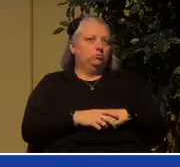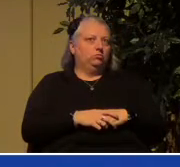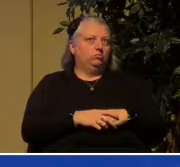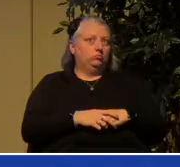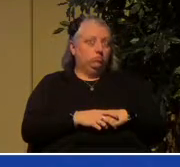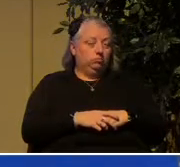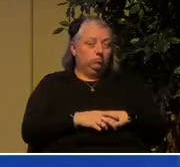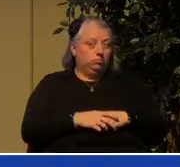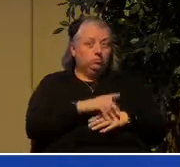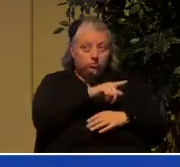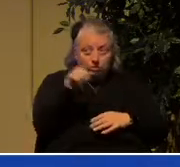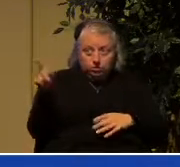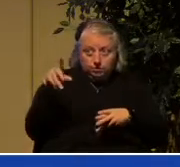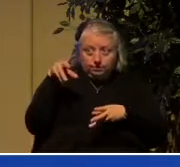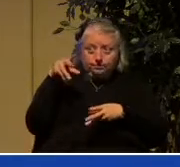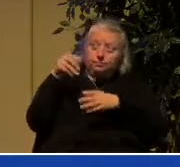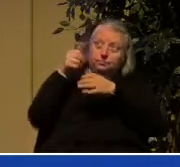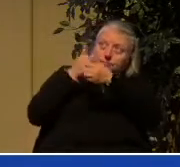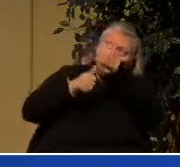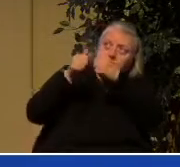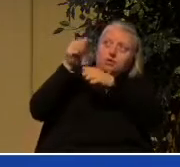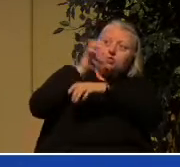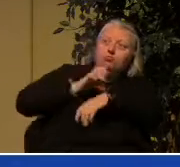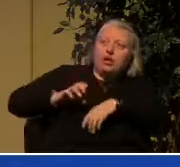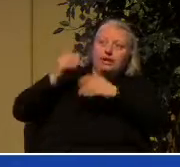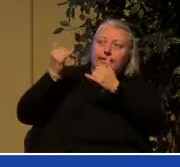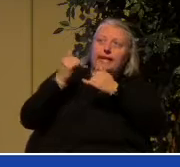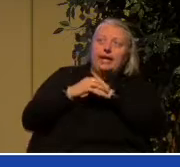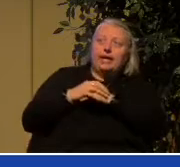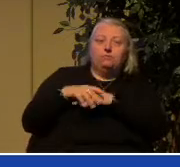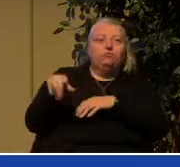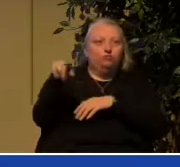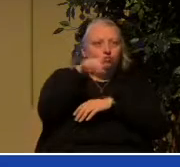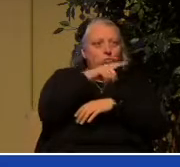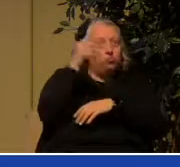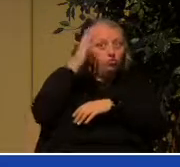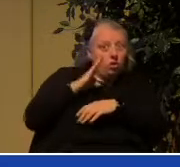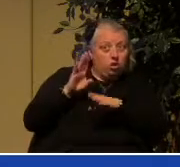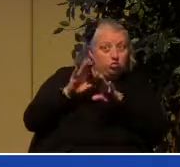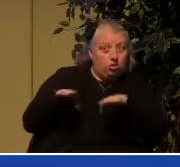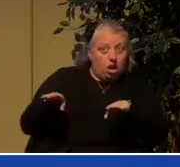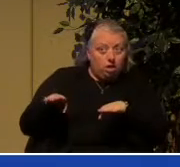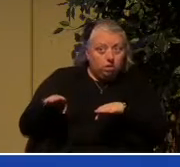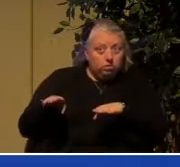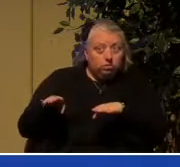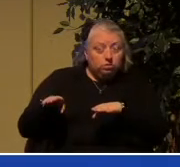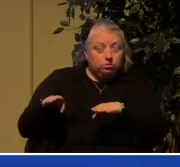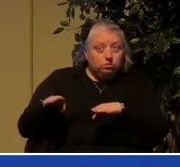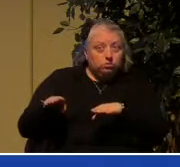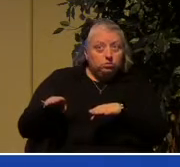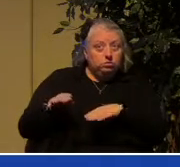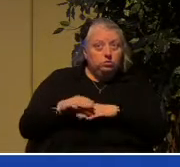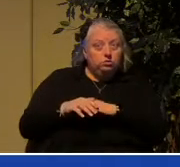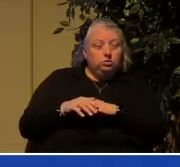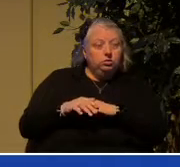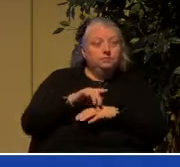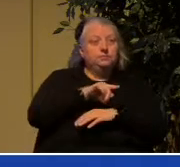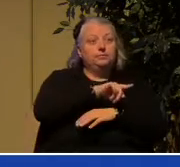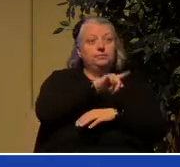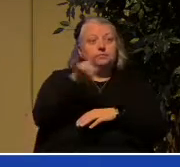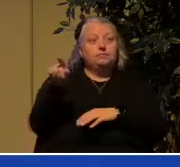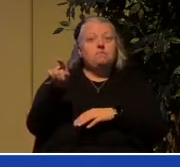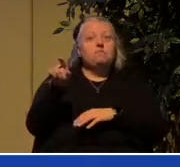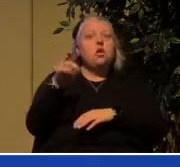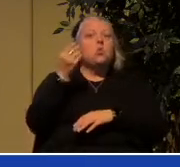if you're in Christ today you're a child of God and you're signed up to receive the eternal